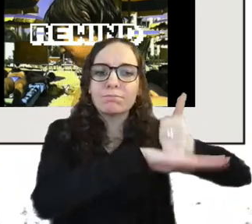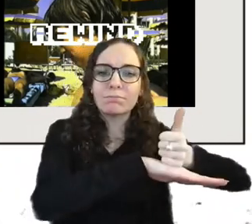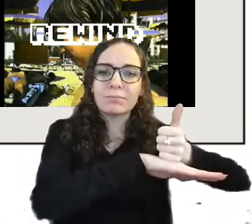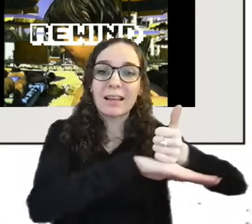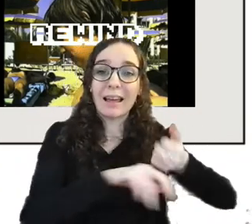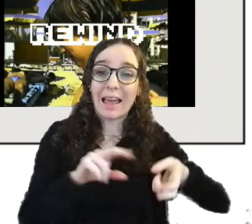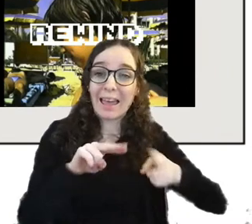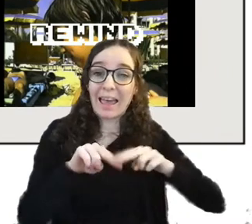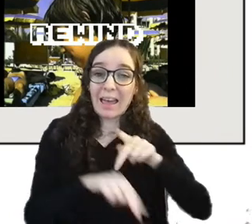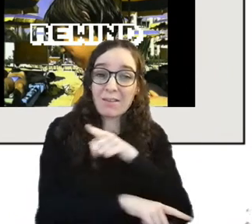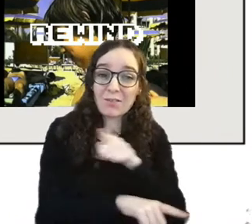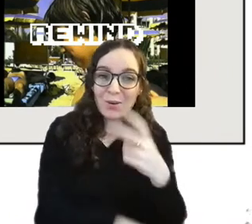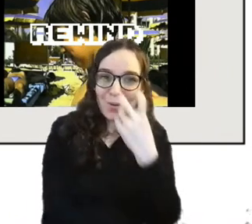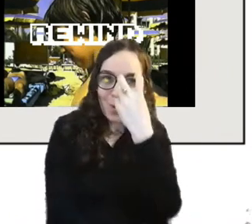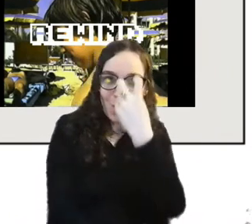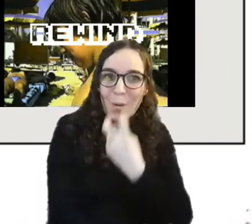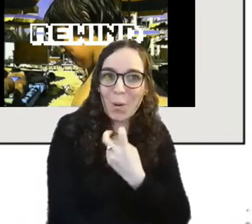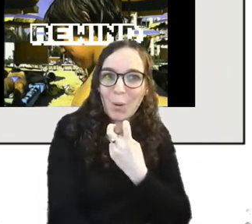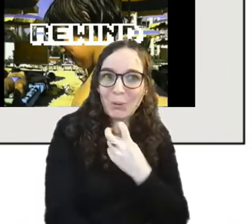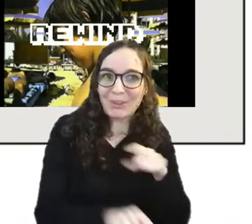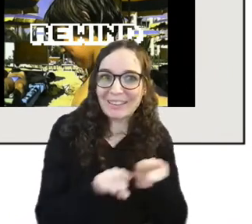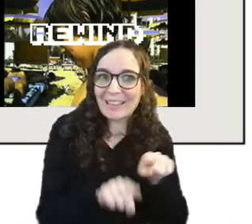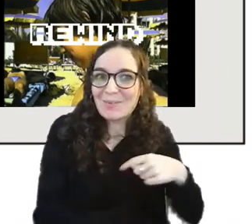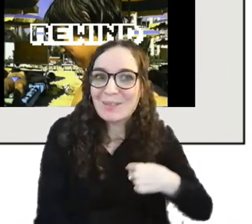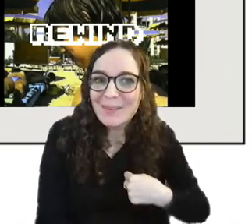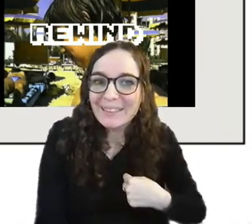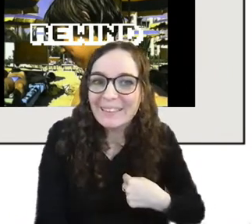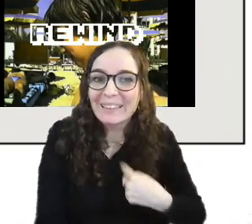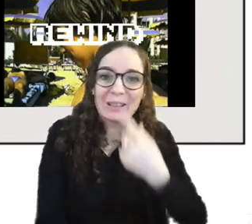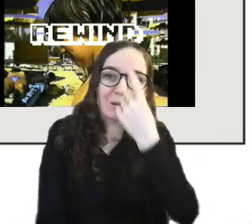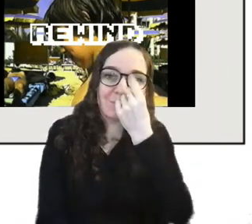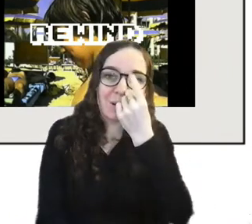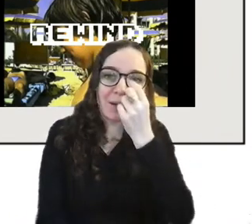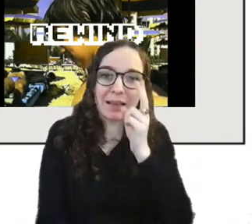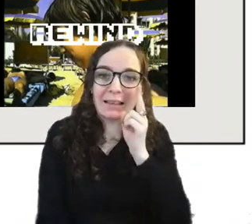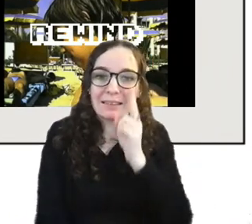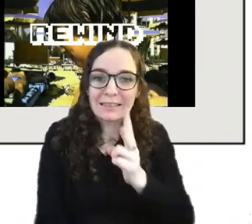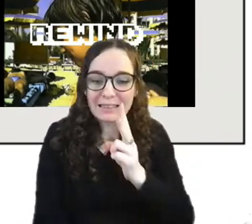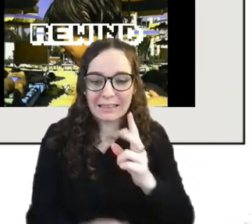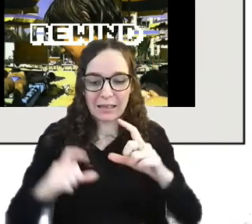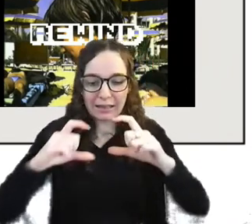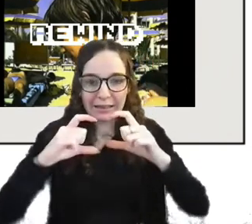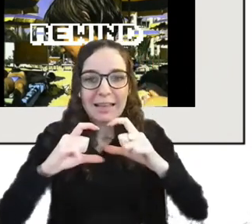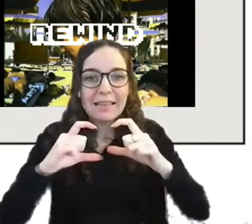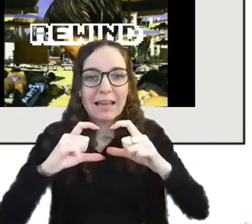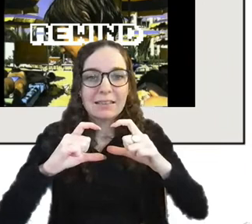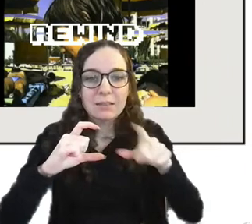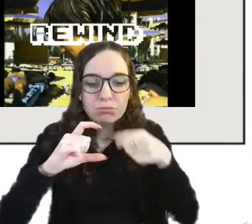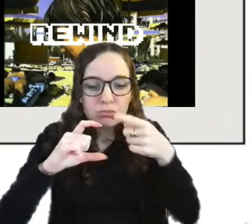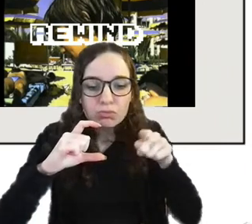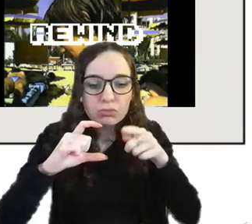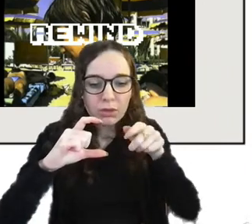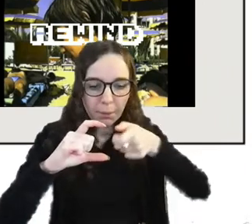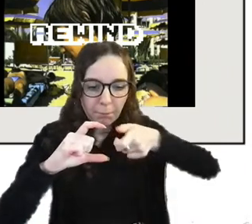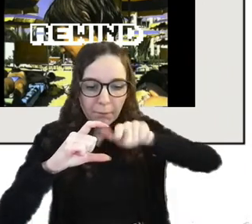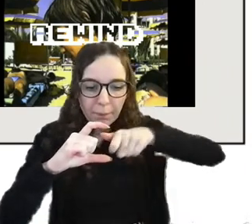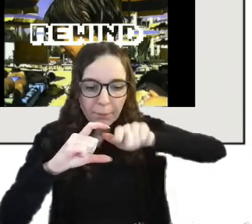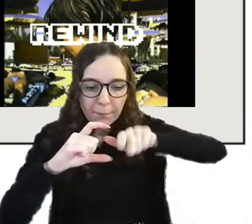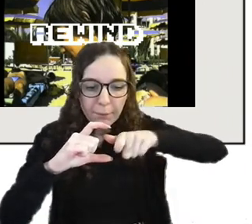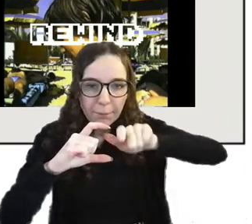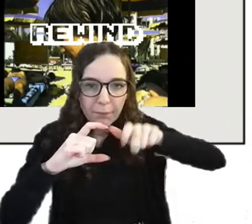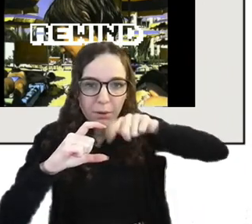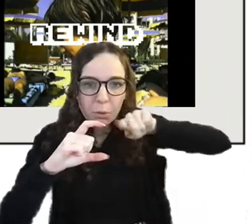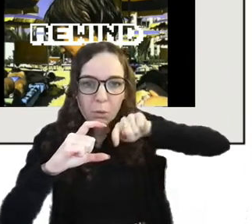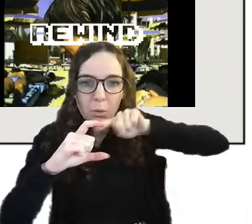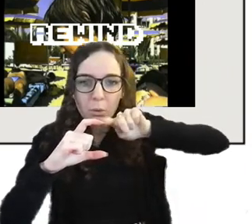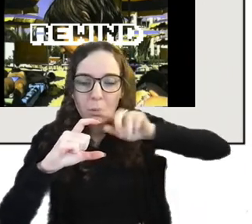find a little music cassette with a pen in it my instinct would be to kind of rewind the cassette and that's the idea that i hope the